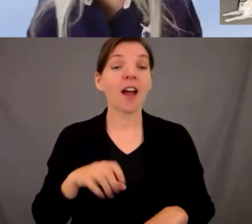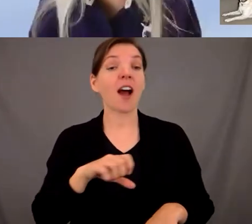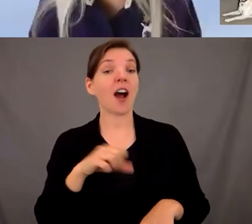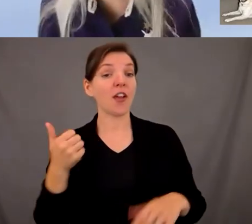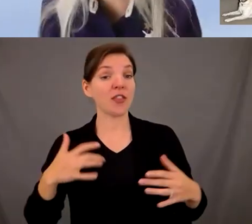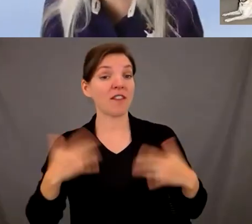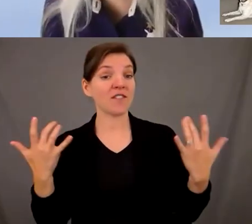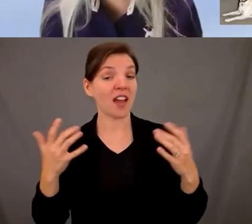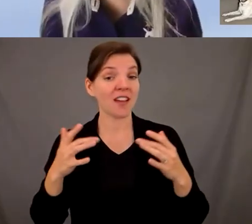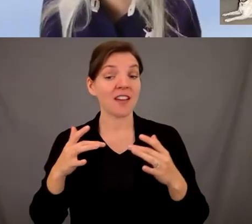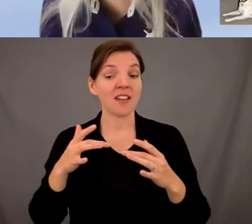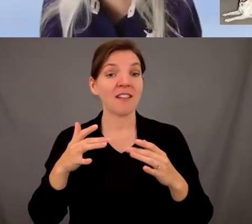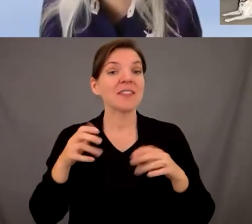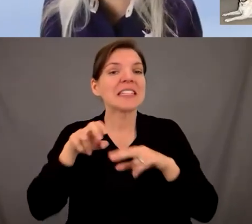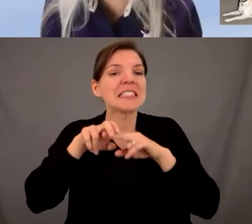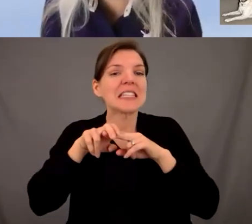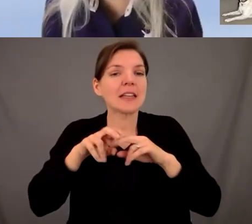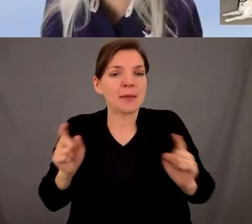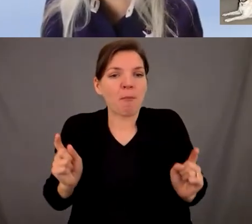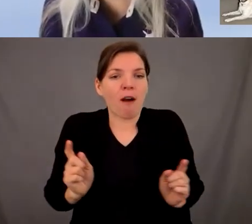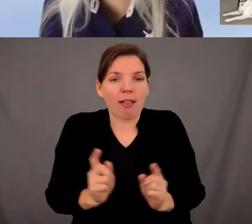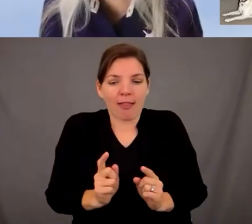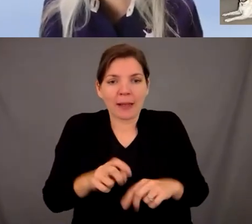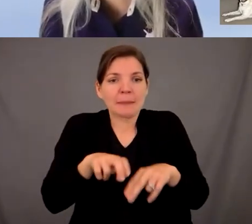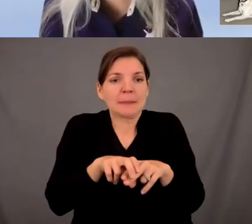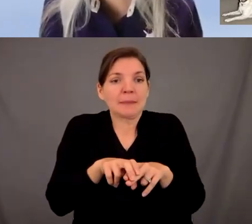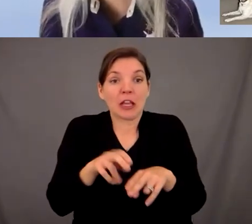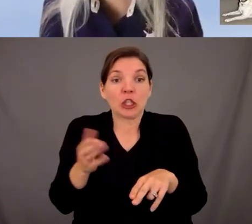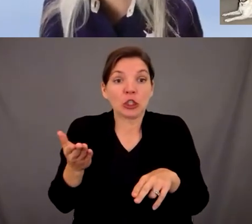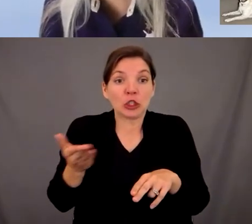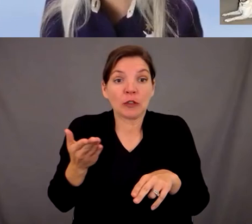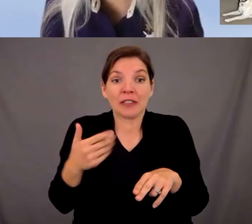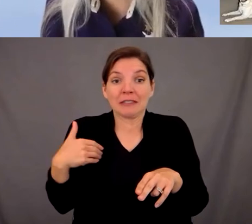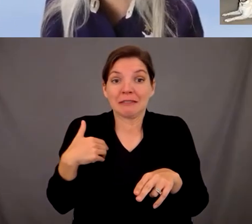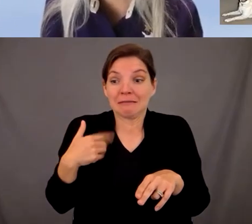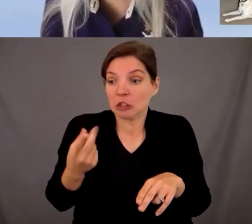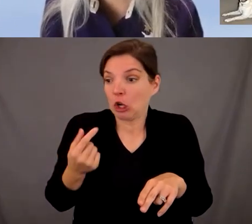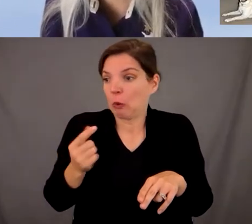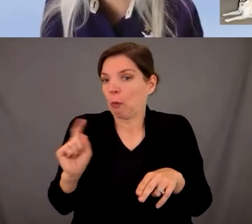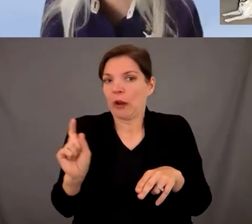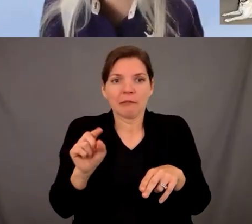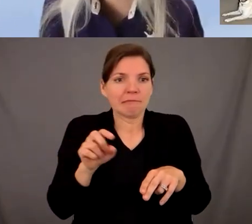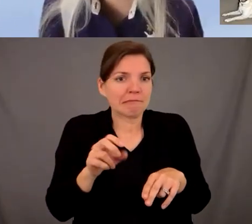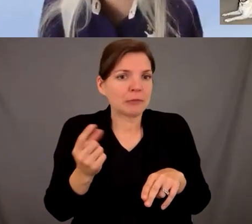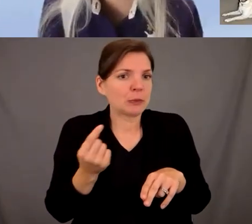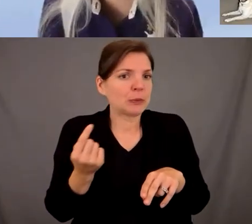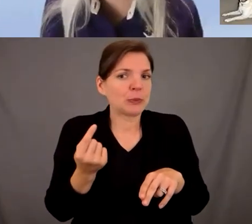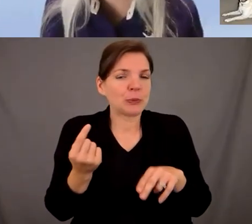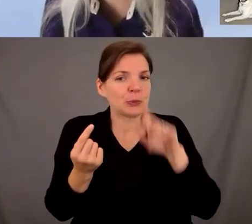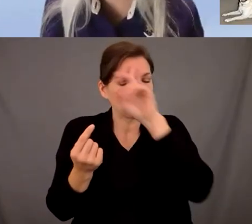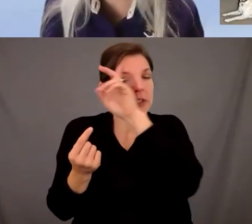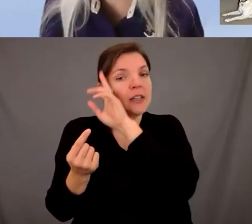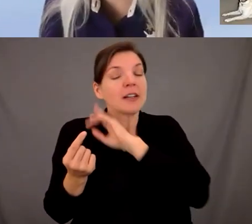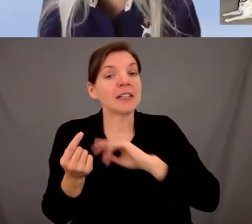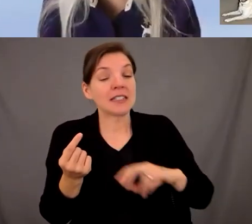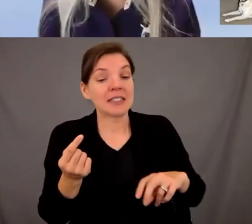smaller seats and the service there's really not room for a service animal to be and they will sometimes no one will i will say